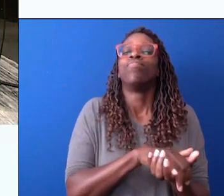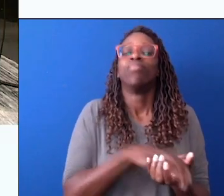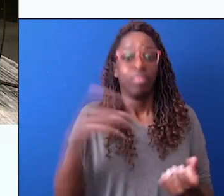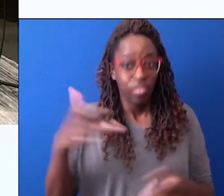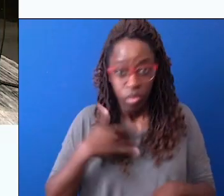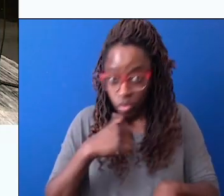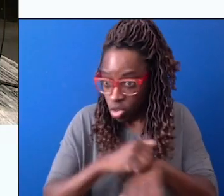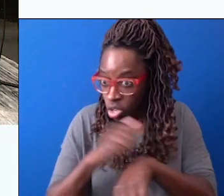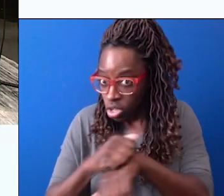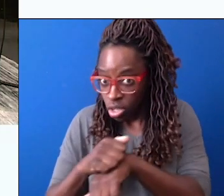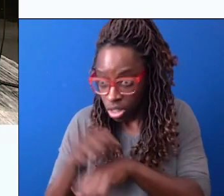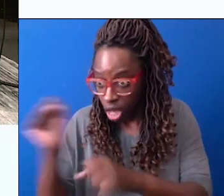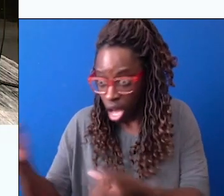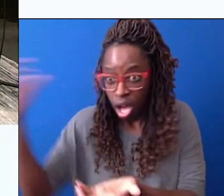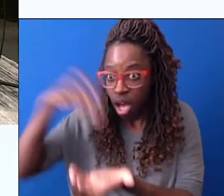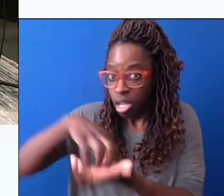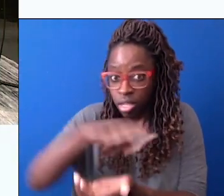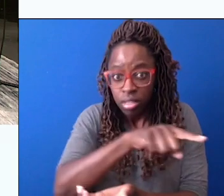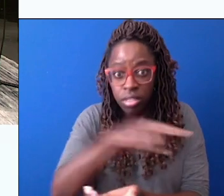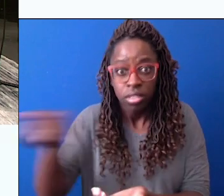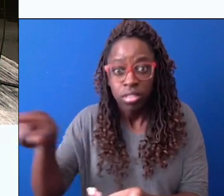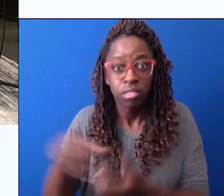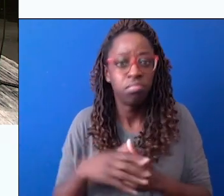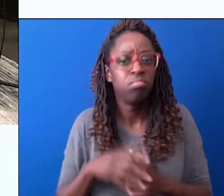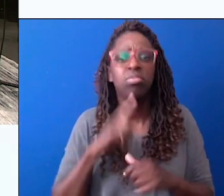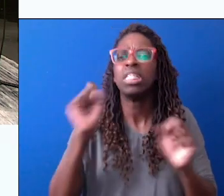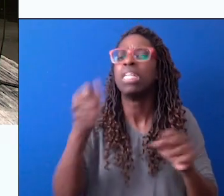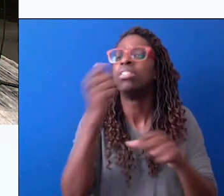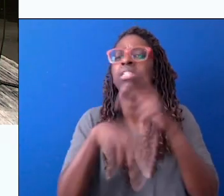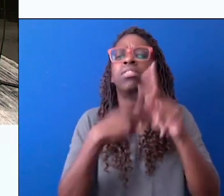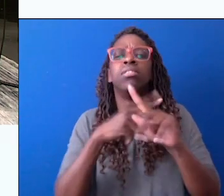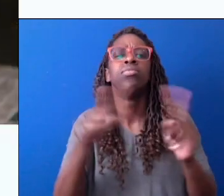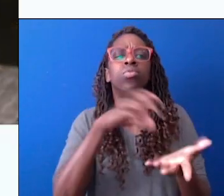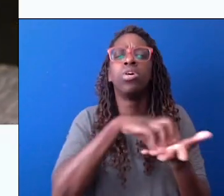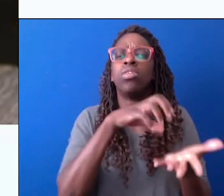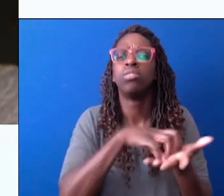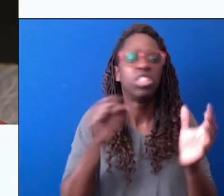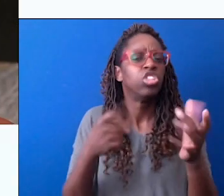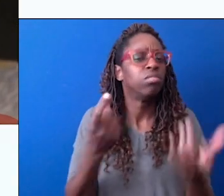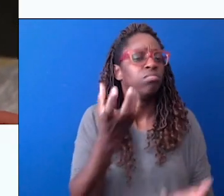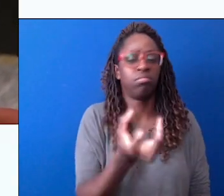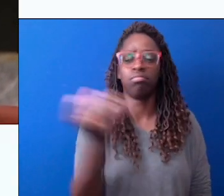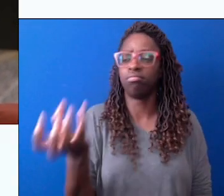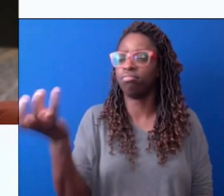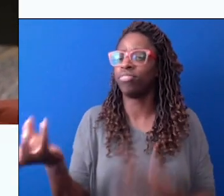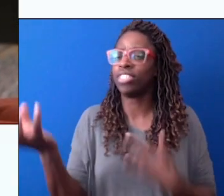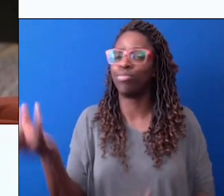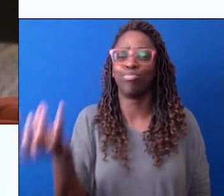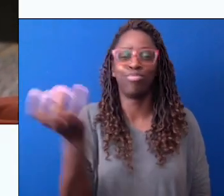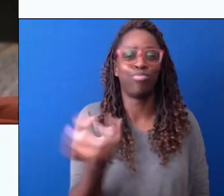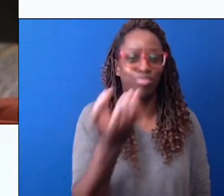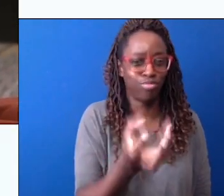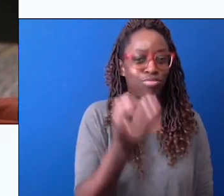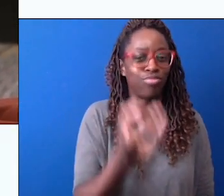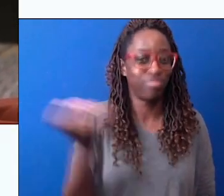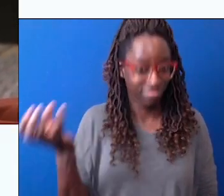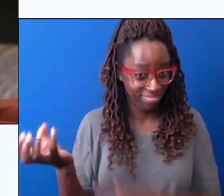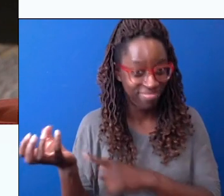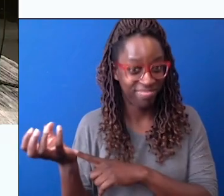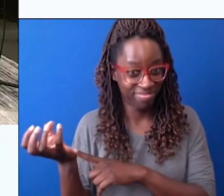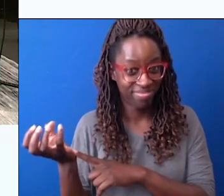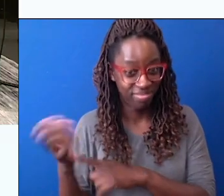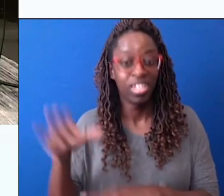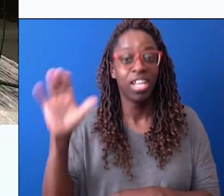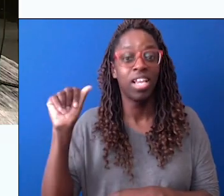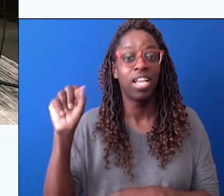You can feel that weight. And he's saying like this. Do you have a stone that you could put in your hand? Oh, yeah. You could put a stone. could put anything in your hand like this and shake it,